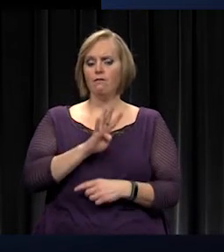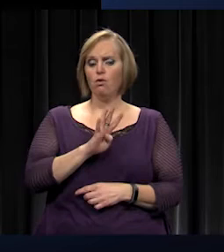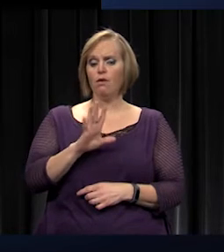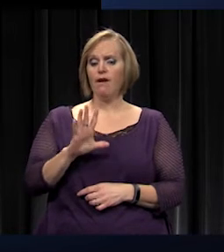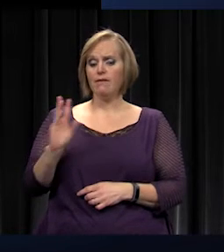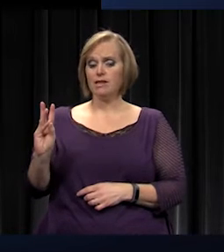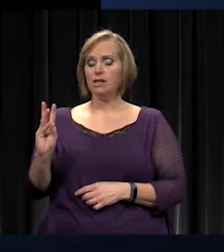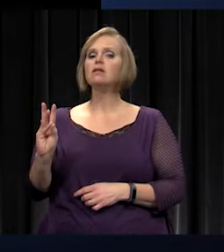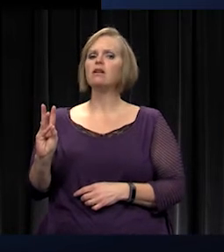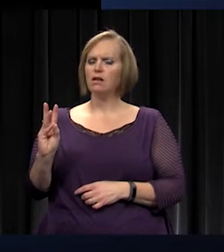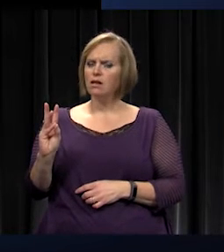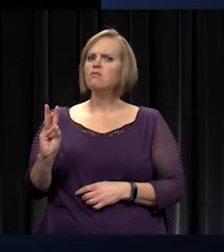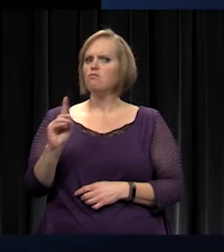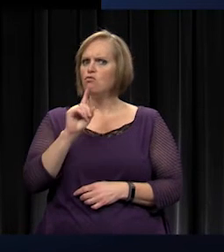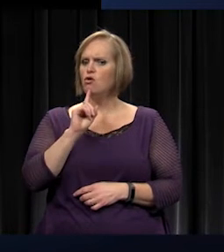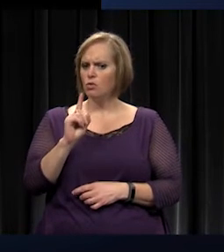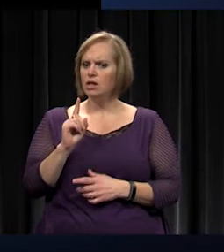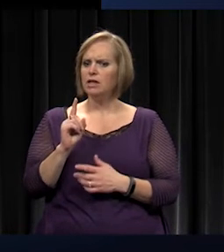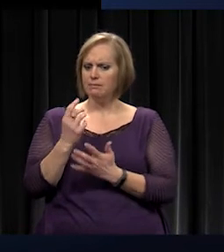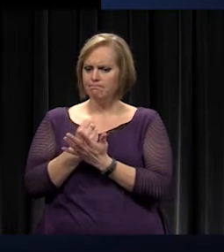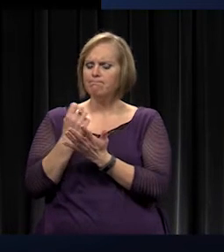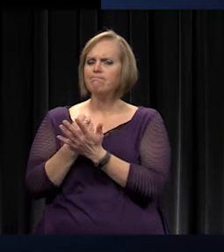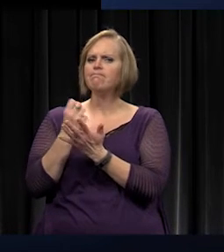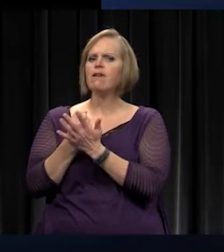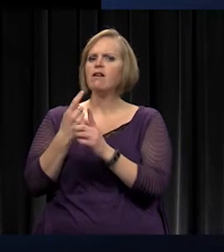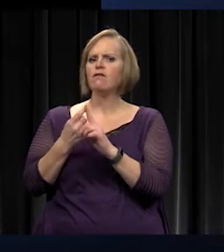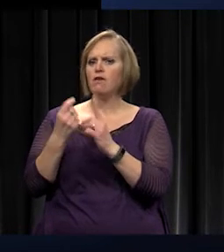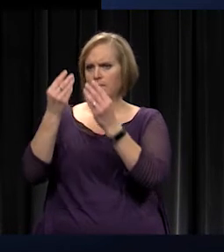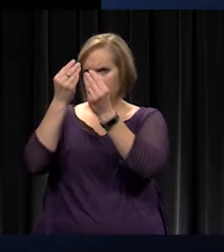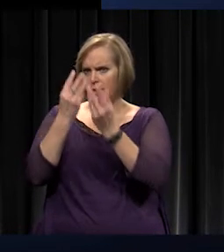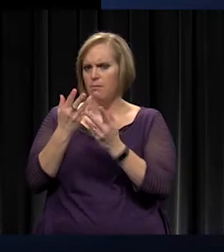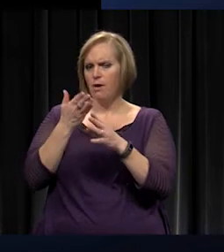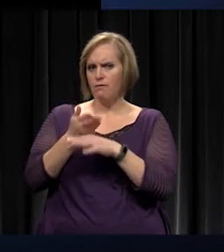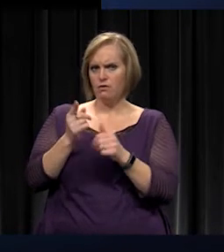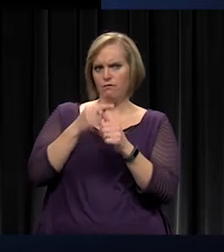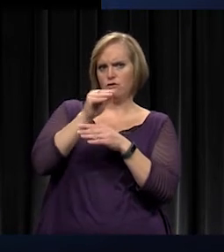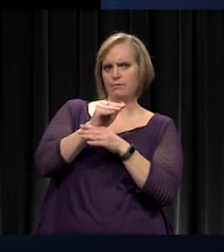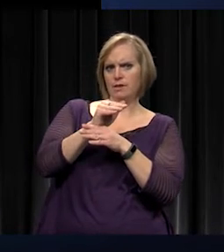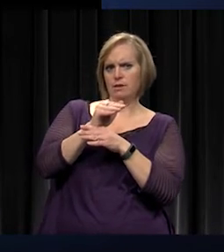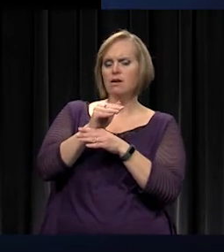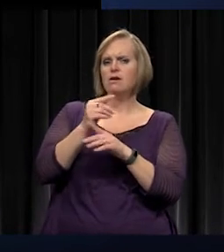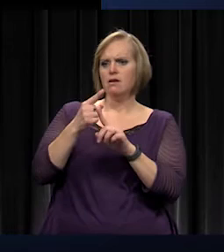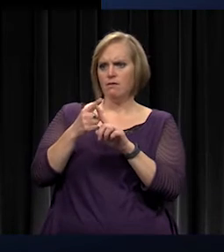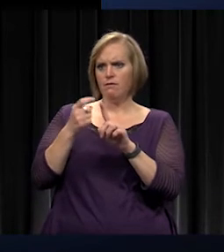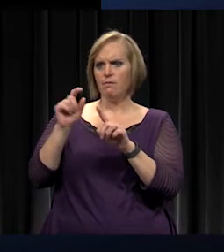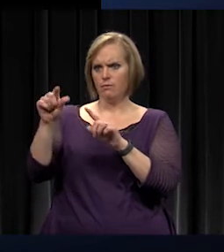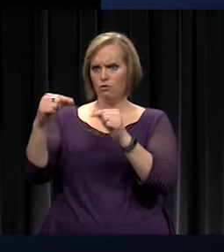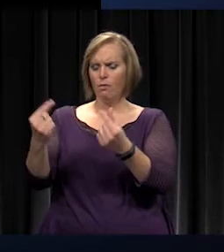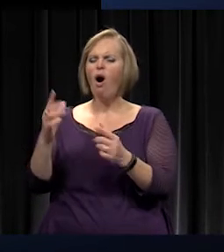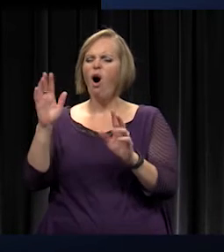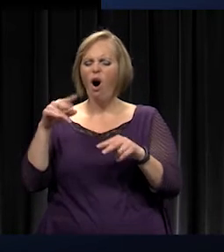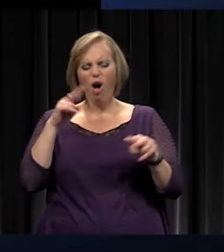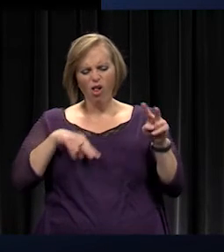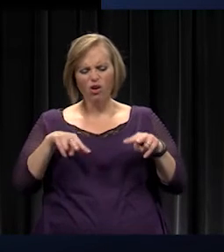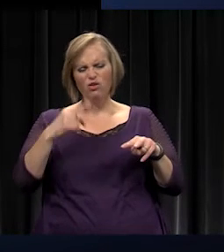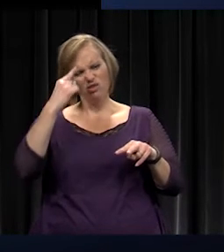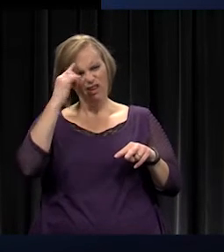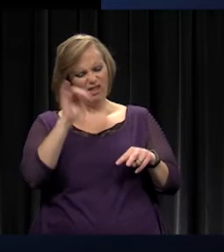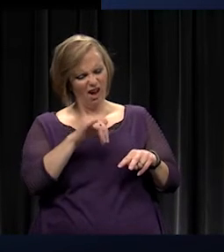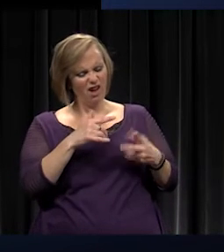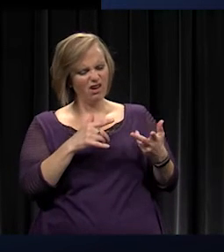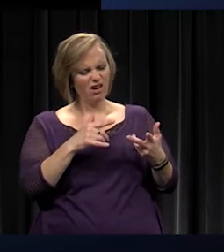really came out of the input we received after the first session from the group. Hey, take a look at this. Did you think about this?